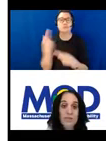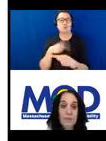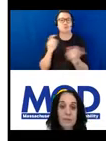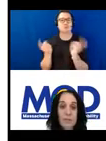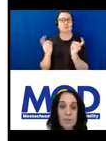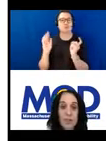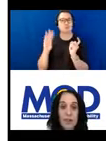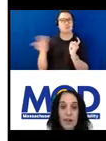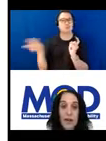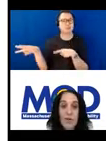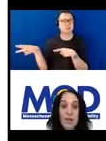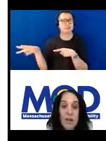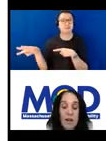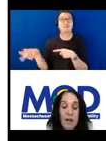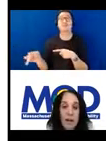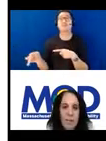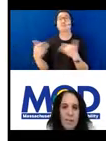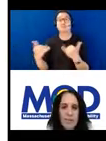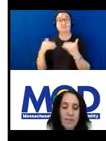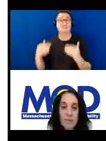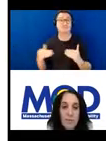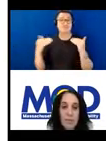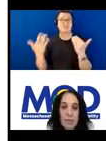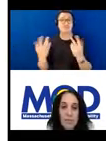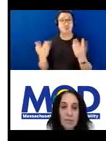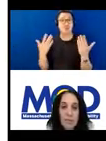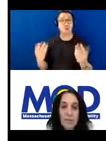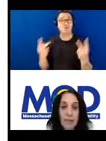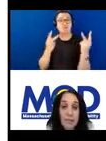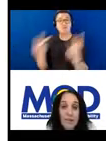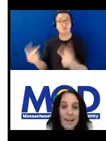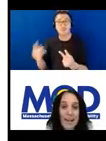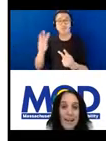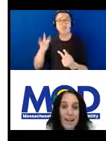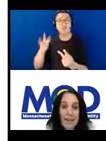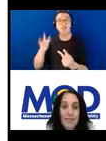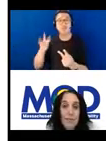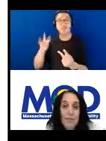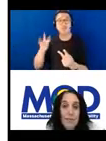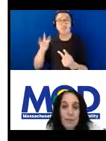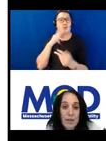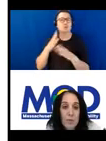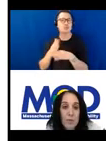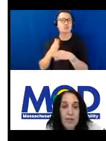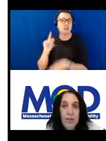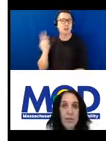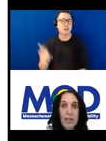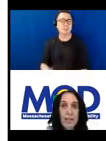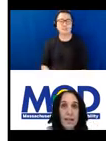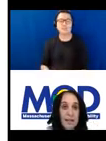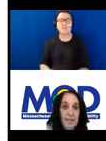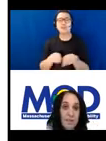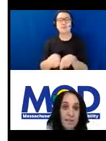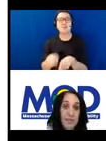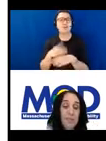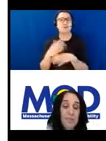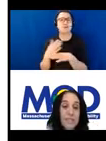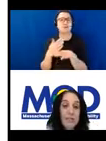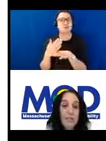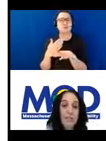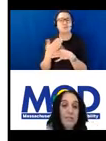please feel free to check that out. I think the link will be included later. And we've also begun working on creating guidance